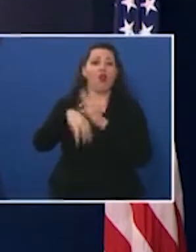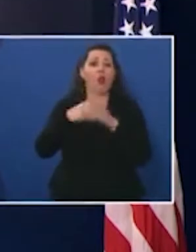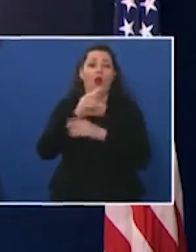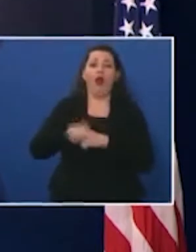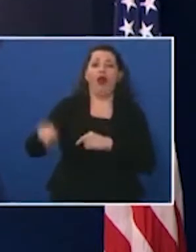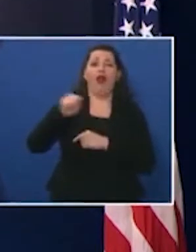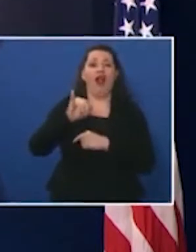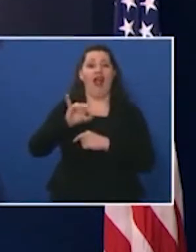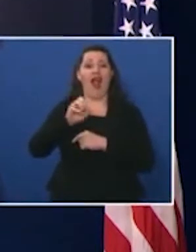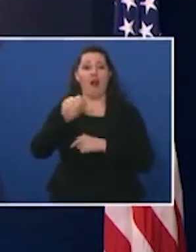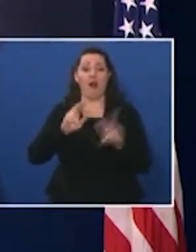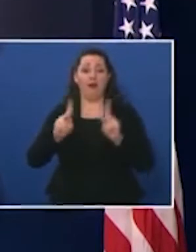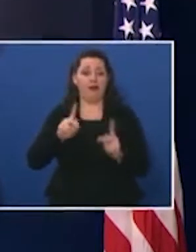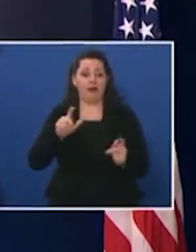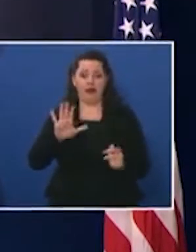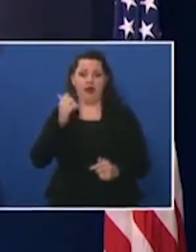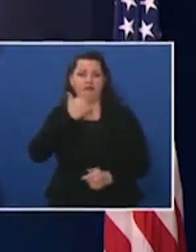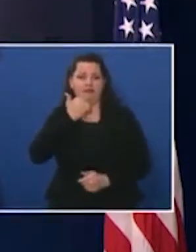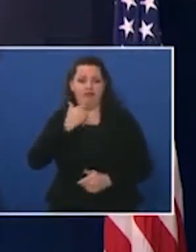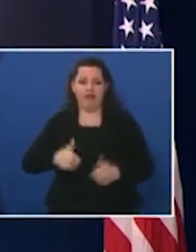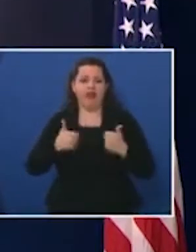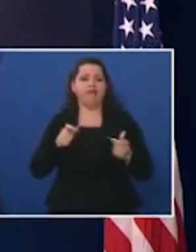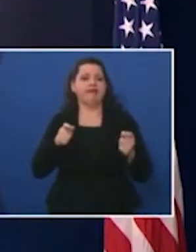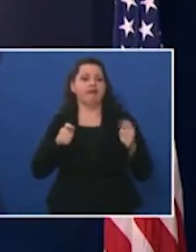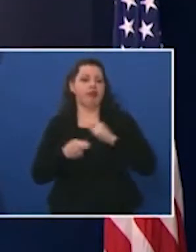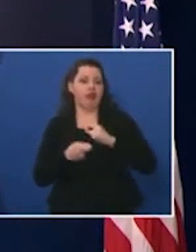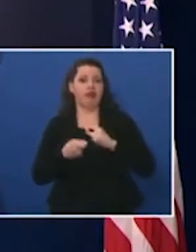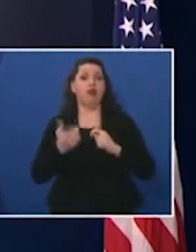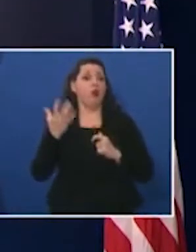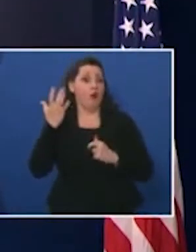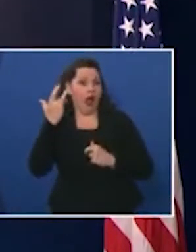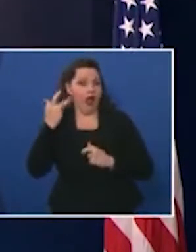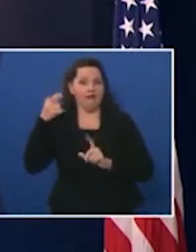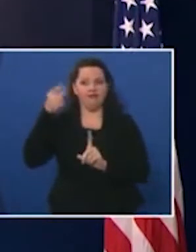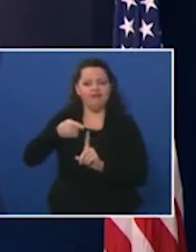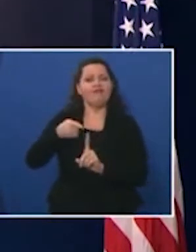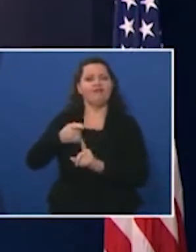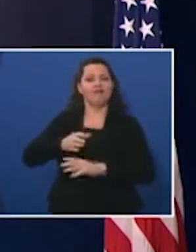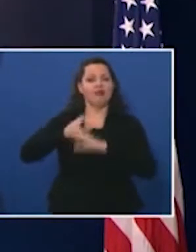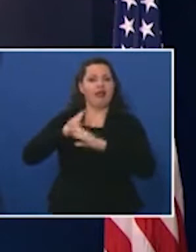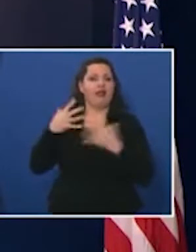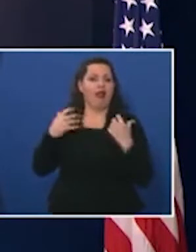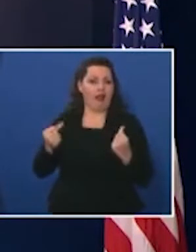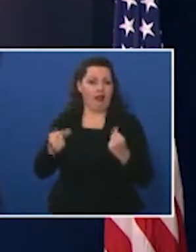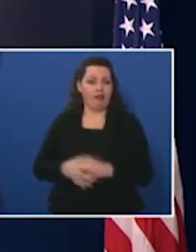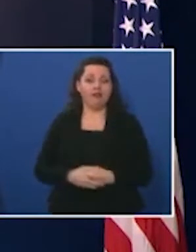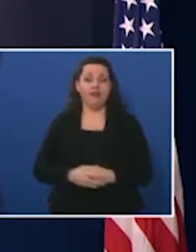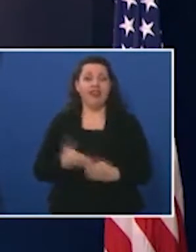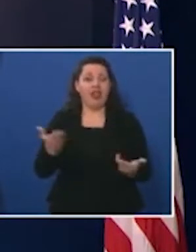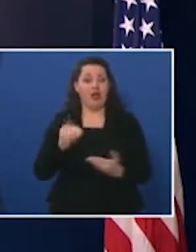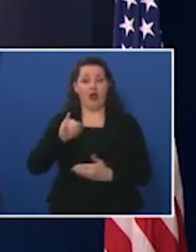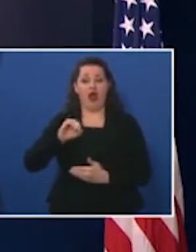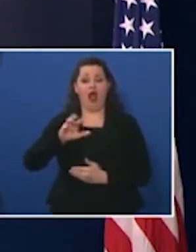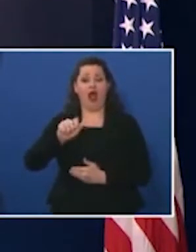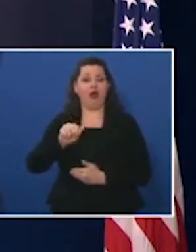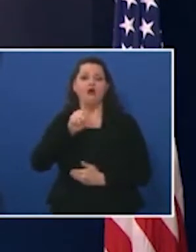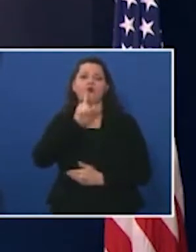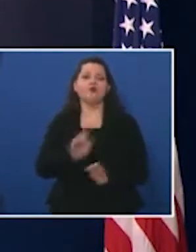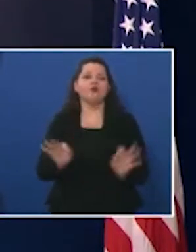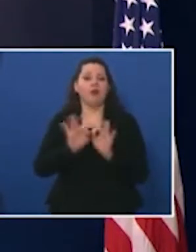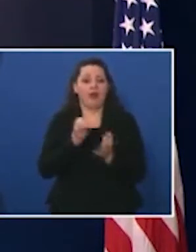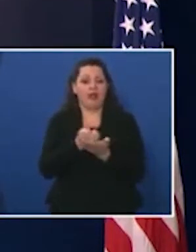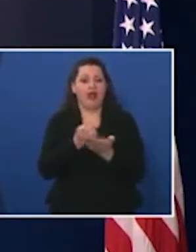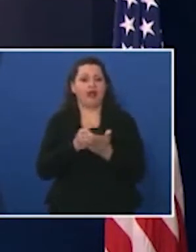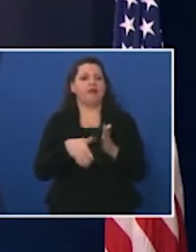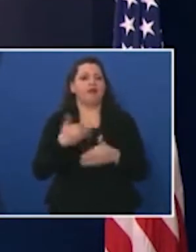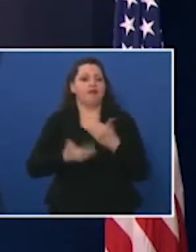changes in their daily lives to protect their health and the health of others in Iowa it was critical that we kept our economy moving